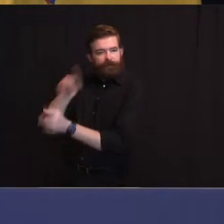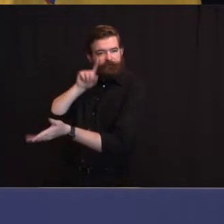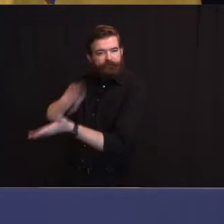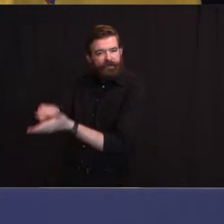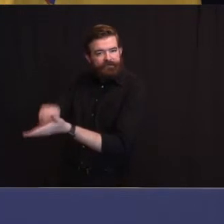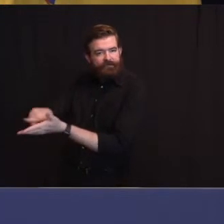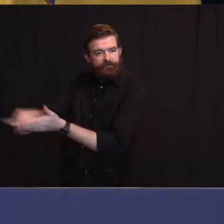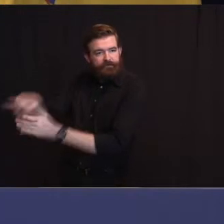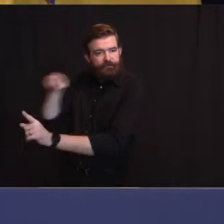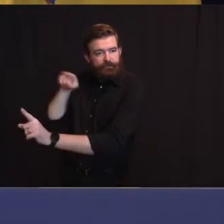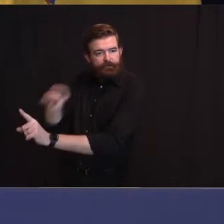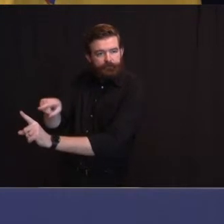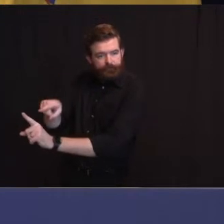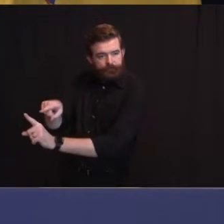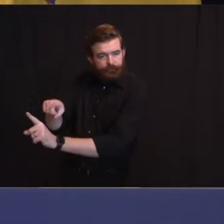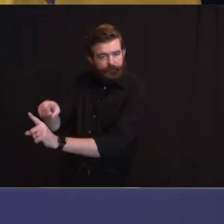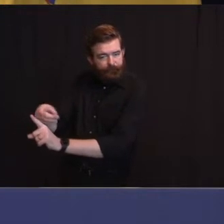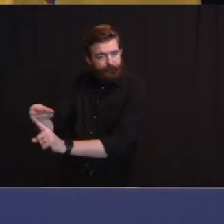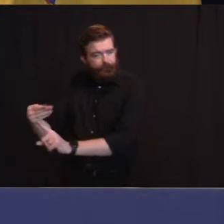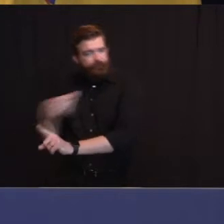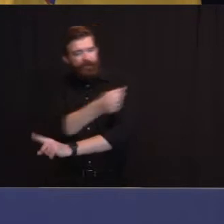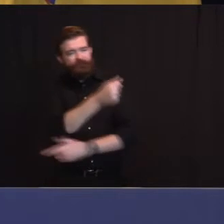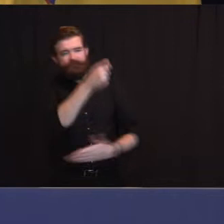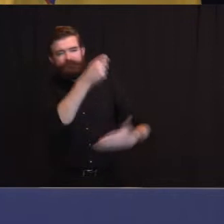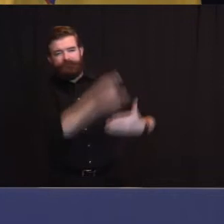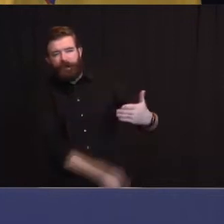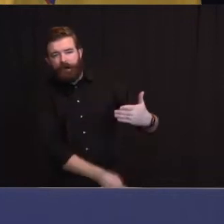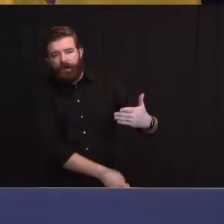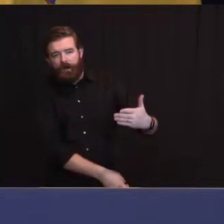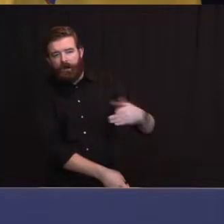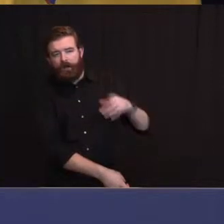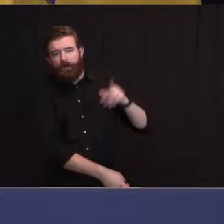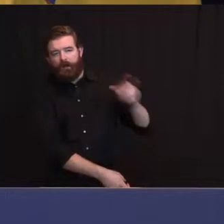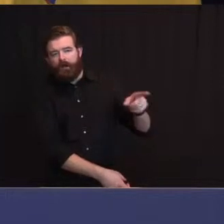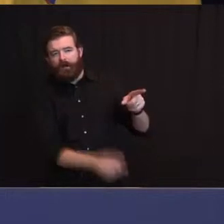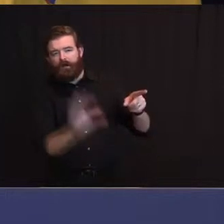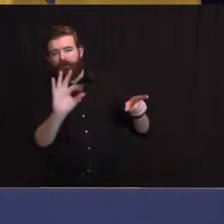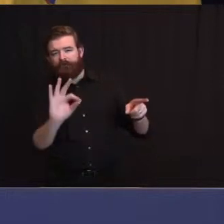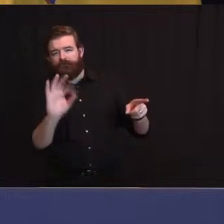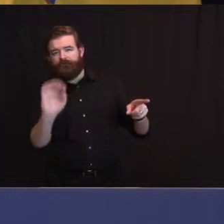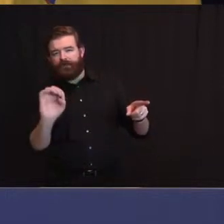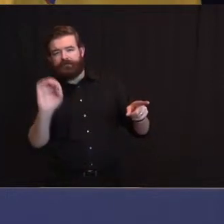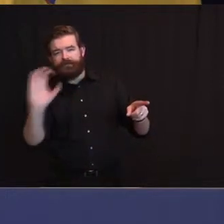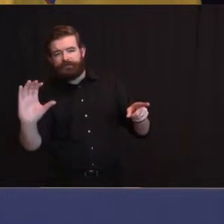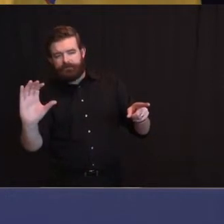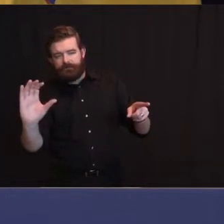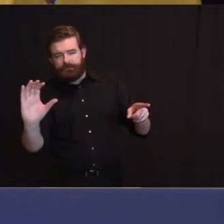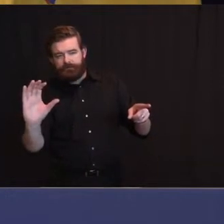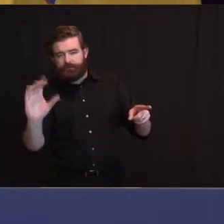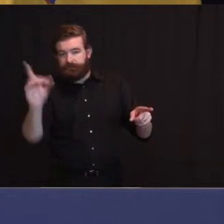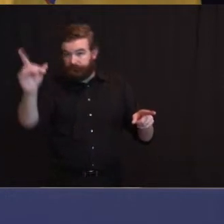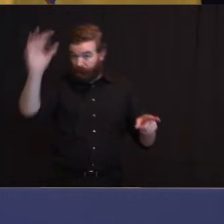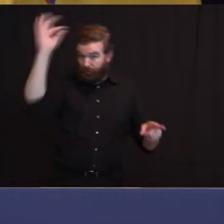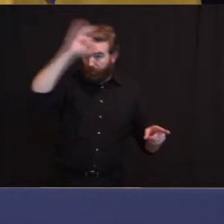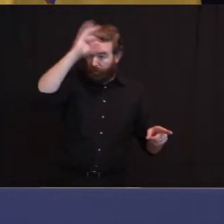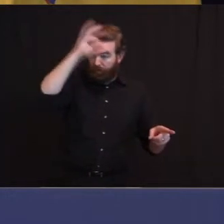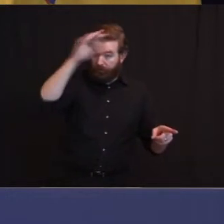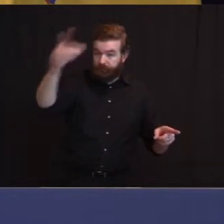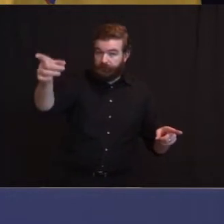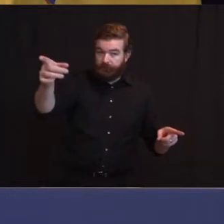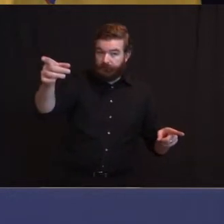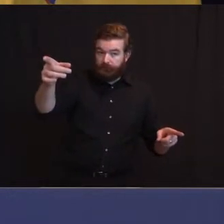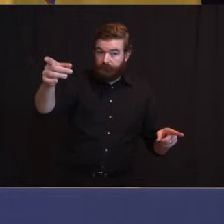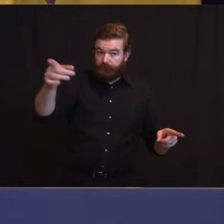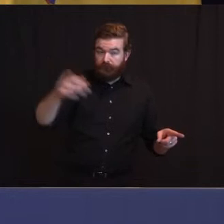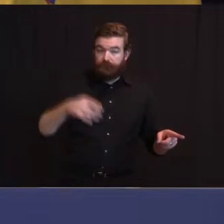over allegations of insider trading? And finally, when you were running for this office, you said it would be really smart to nominate a